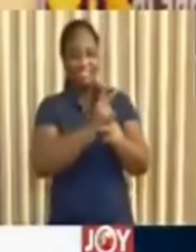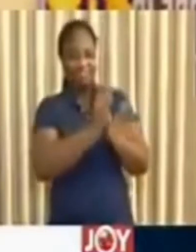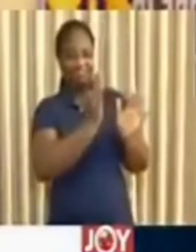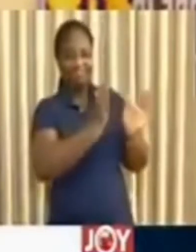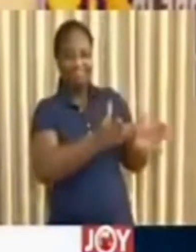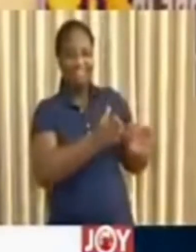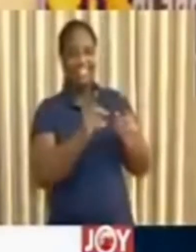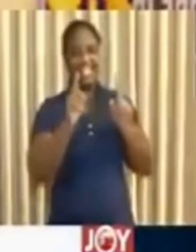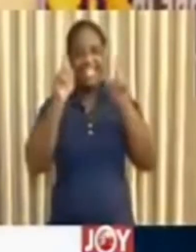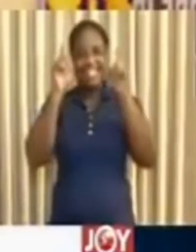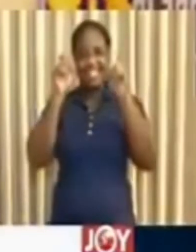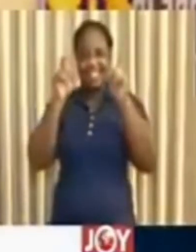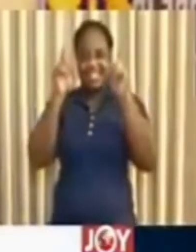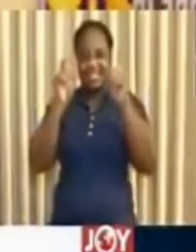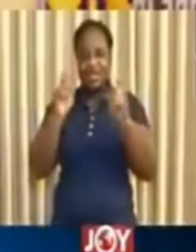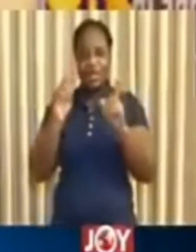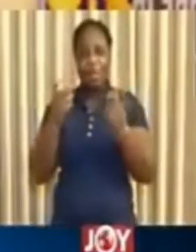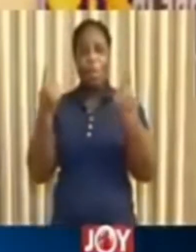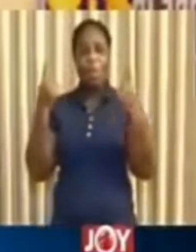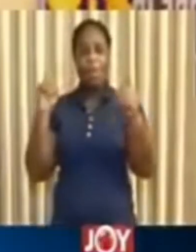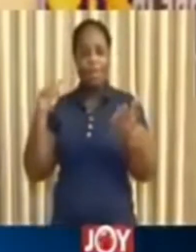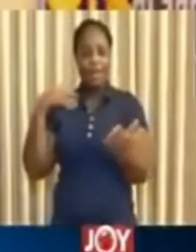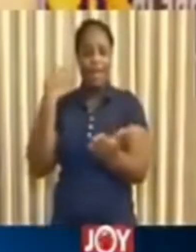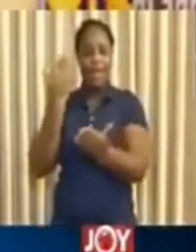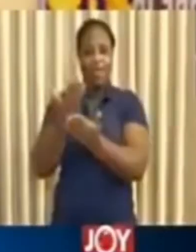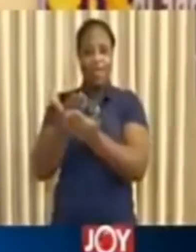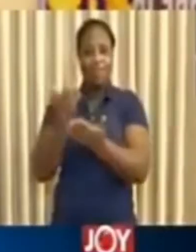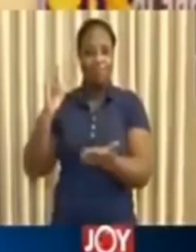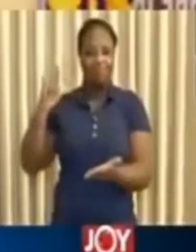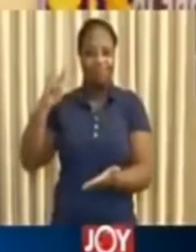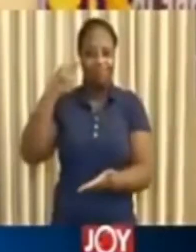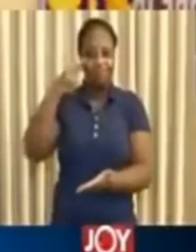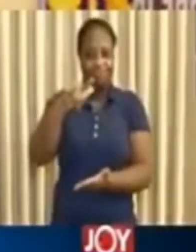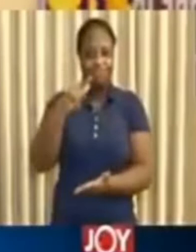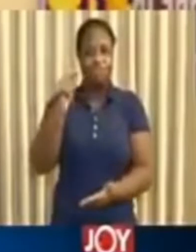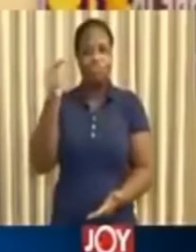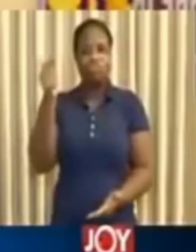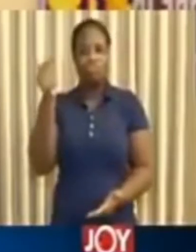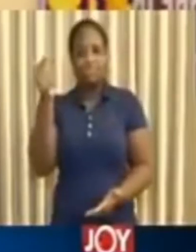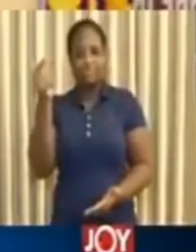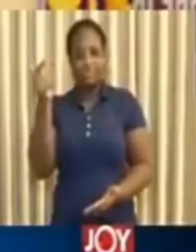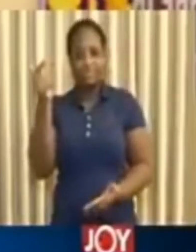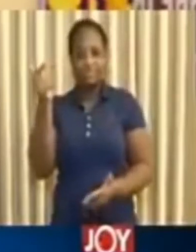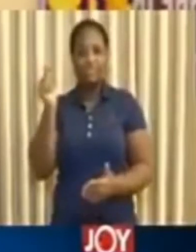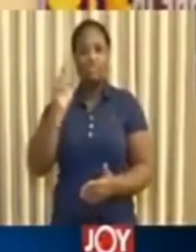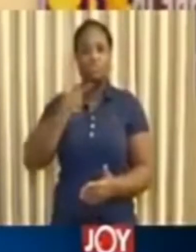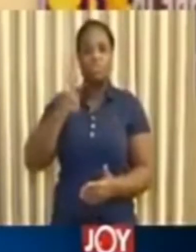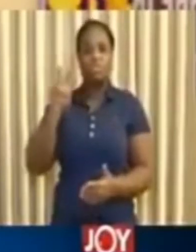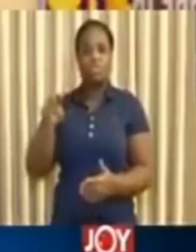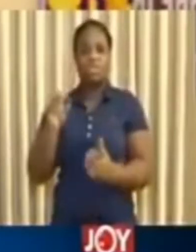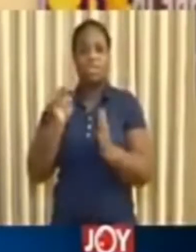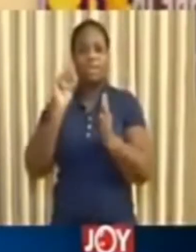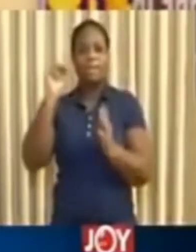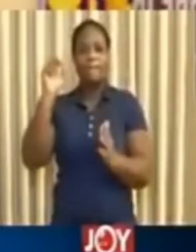tested on their arrival in our country on 21st and 22nd March.